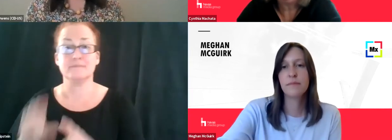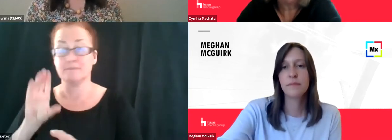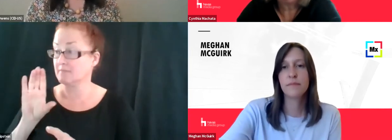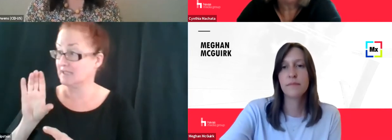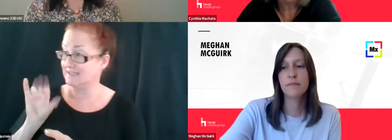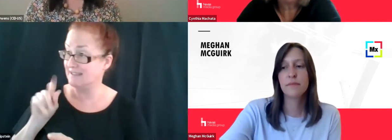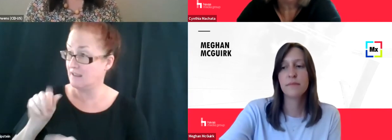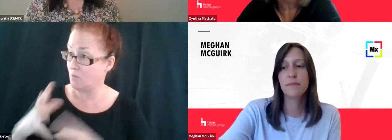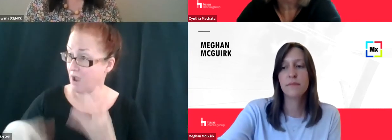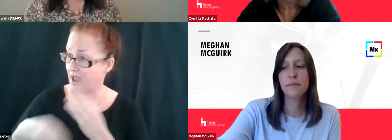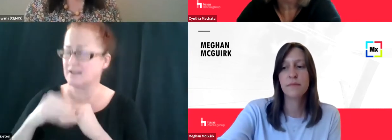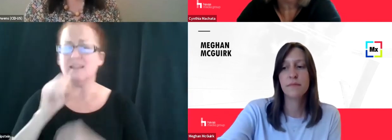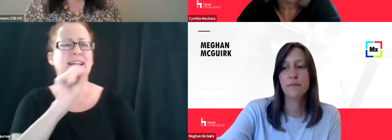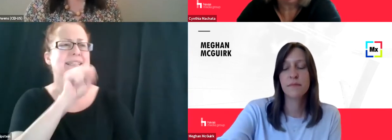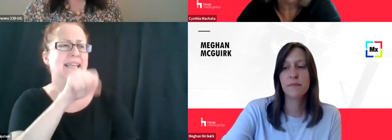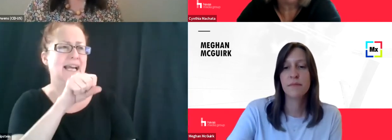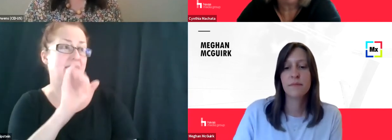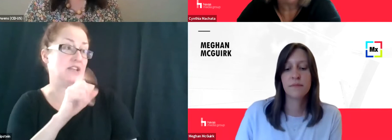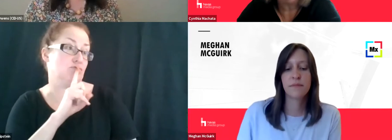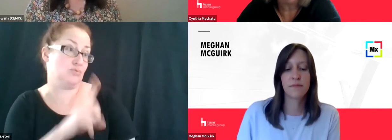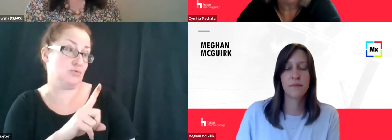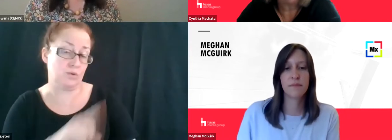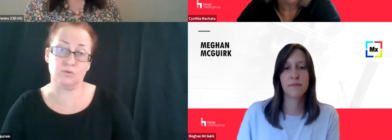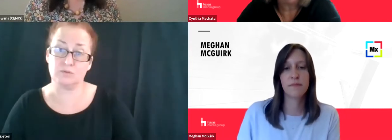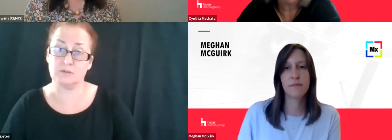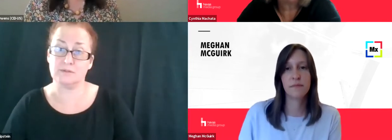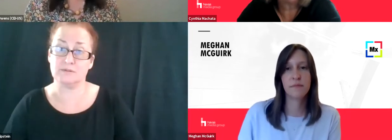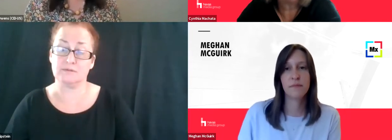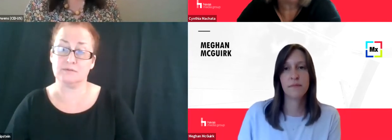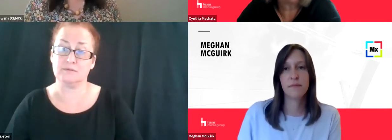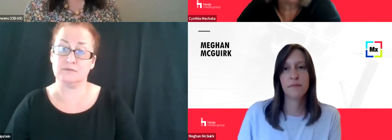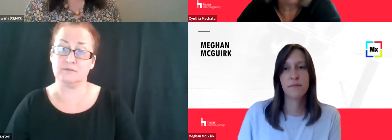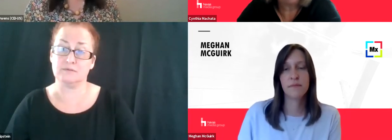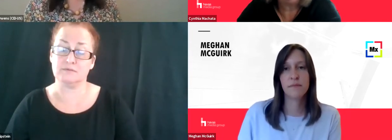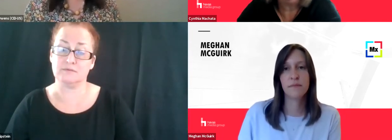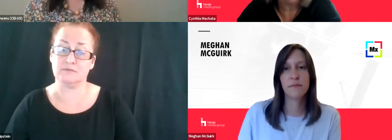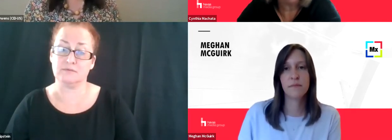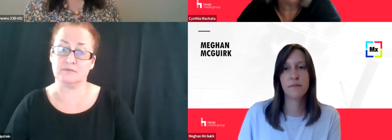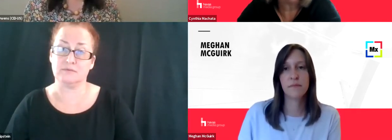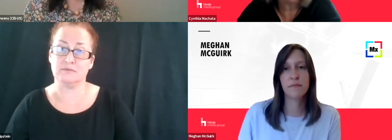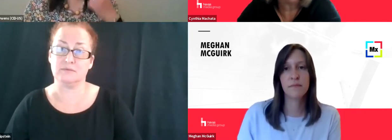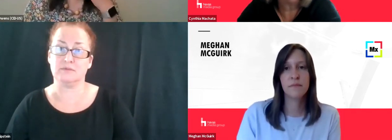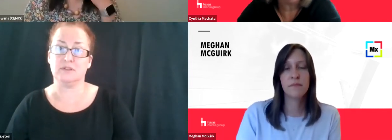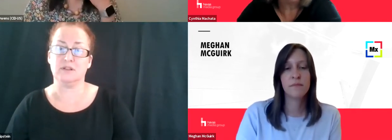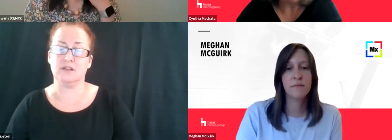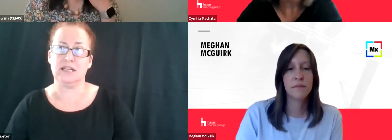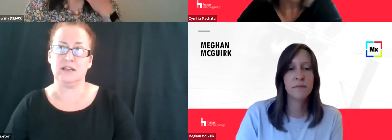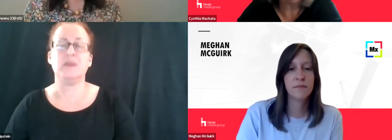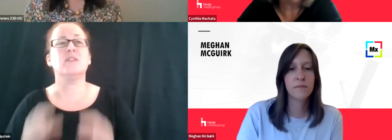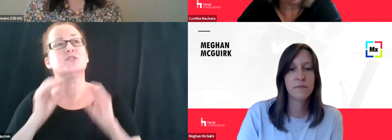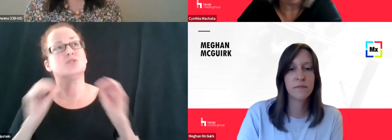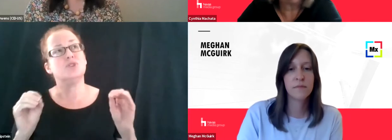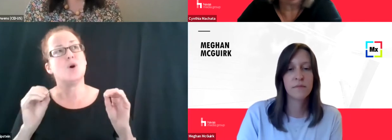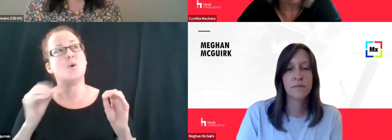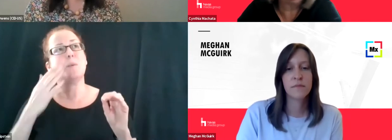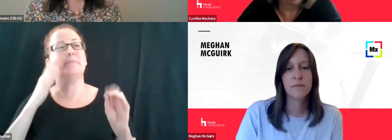say, I, I, I do think that that's, that's true that, you know, um, it's not that any data is bad per